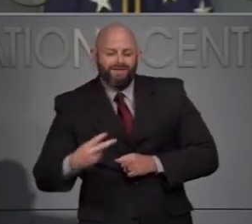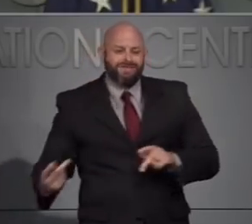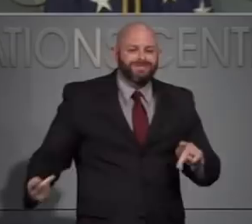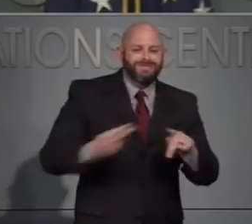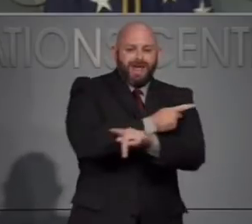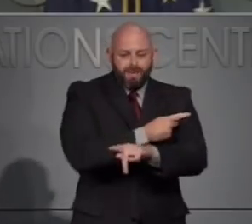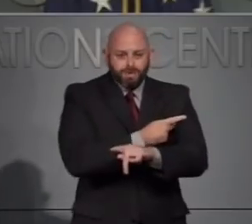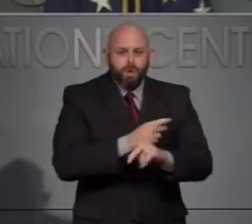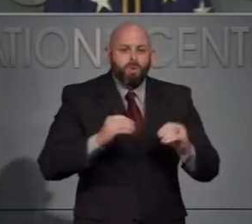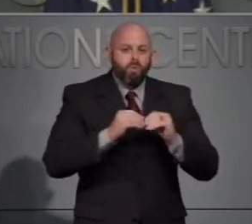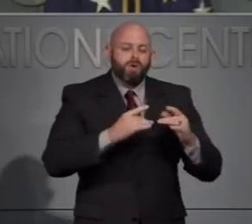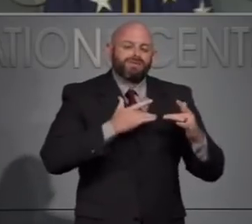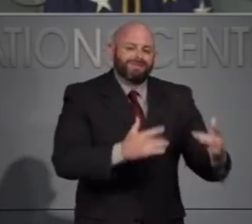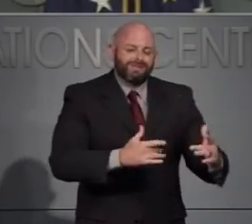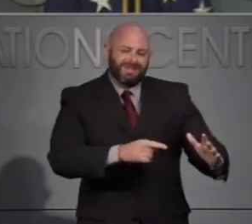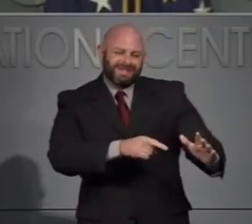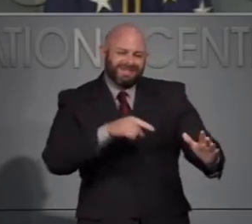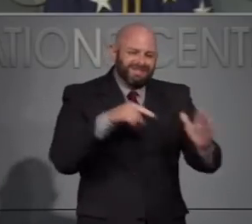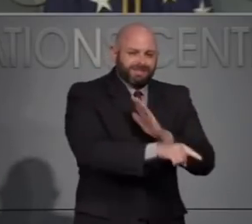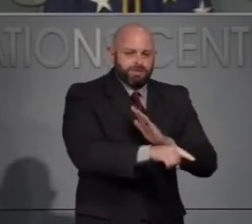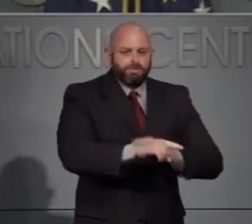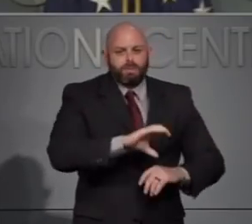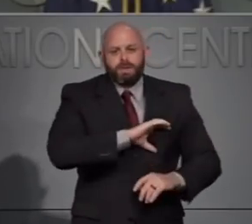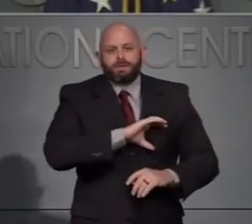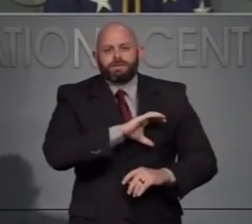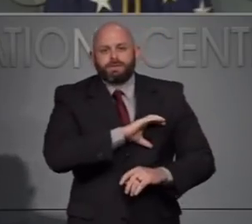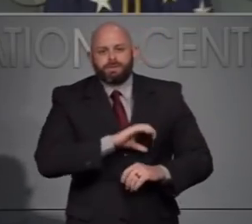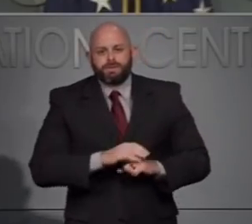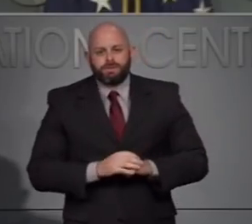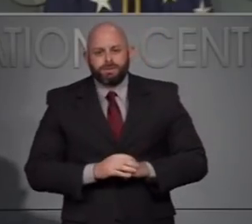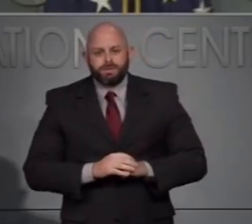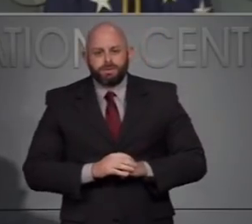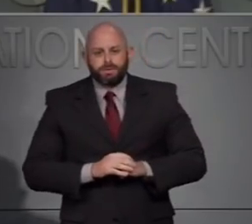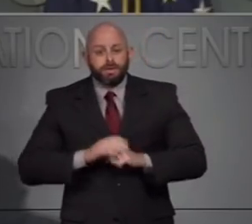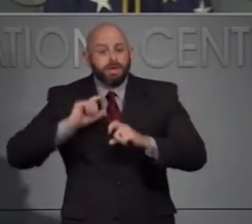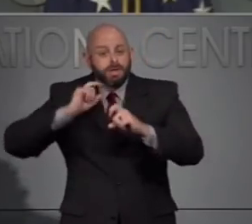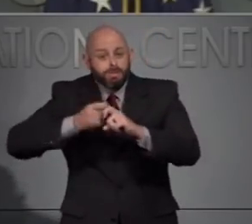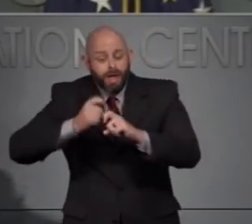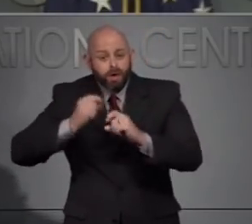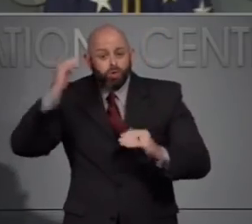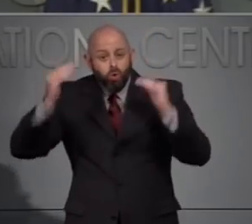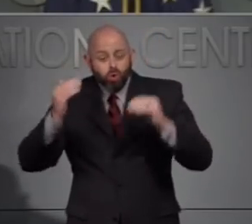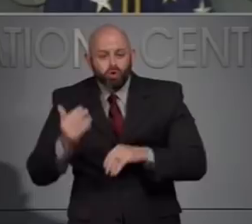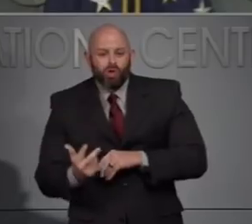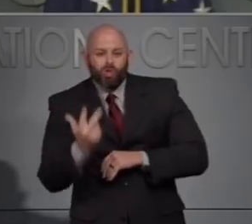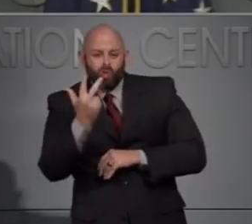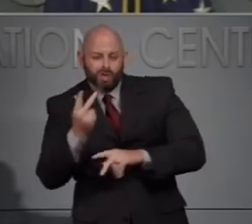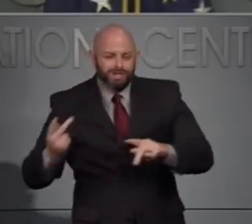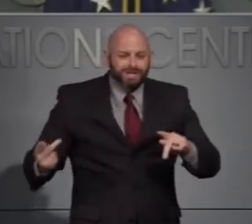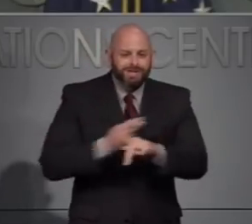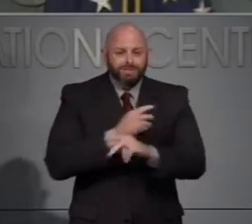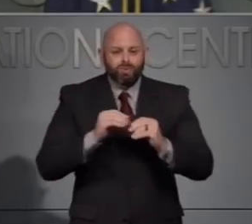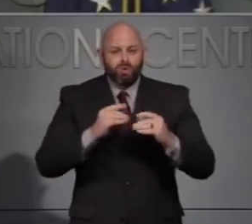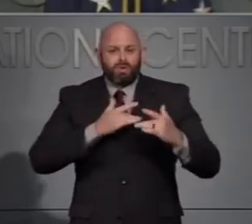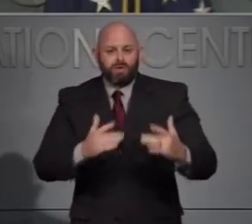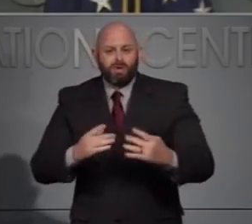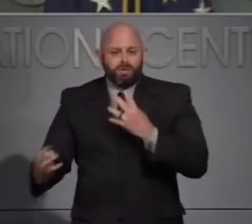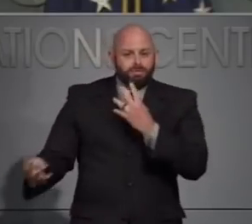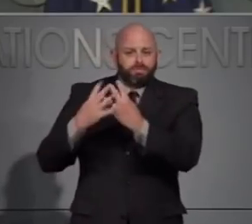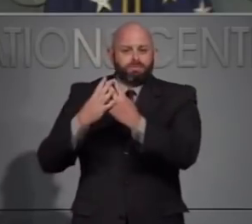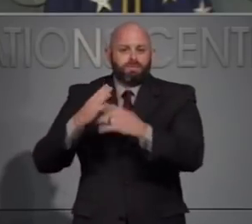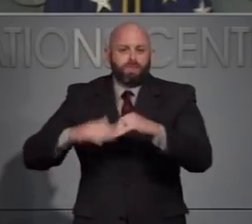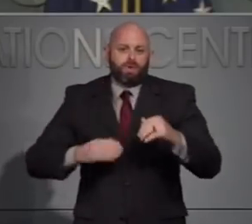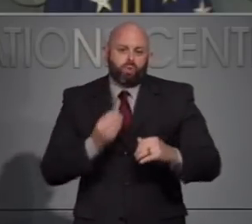to be killed by law enforcement. Hispanic adults are three times more likely to be incarcerated than white